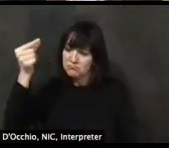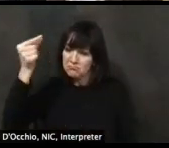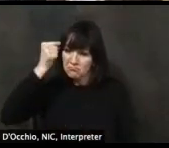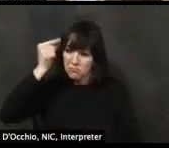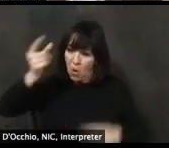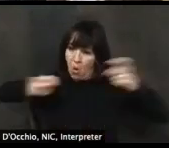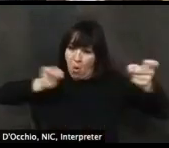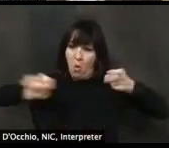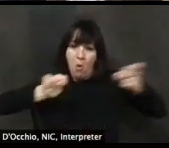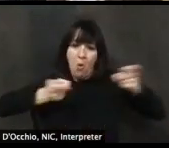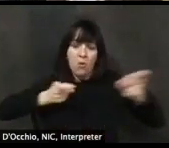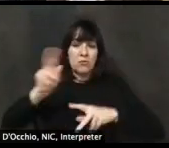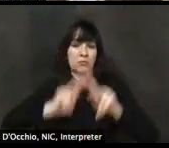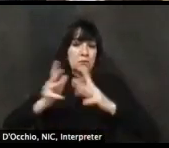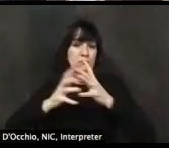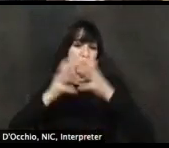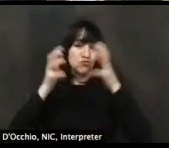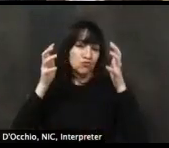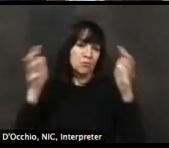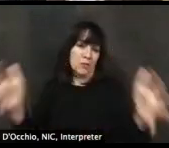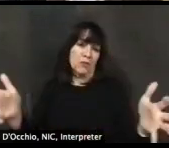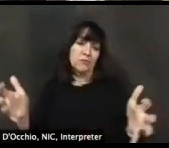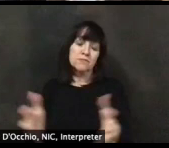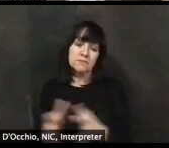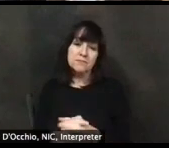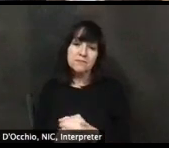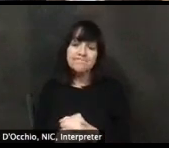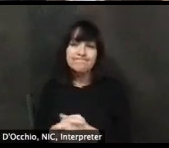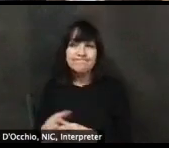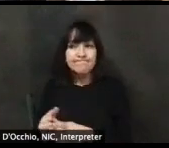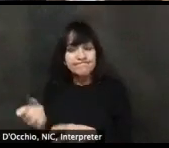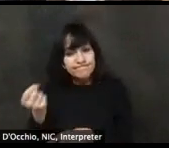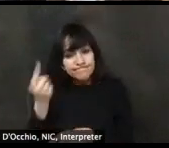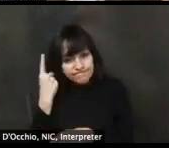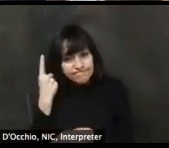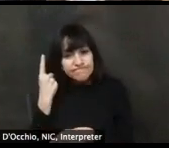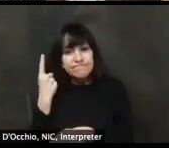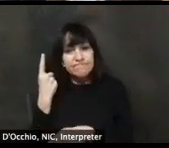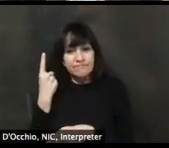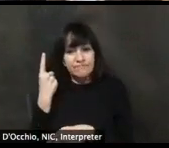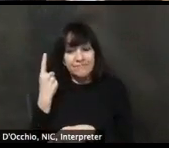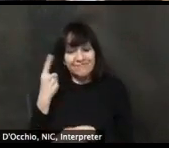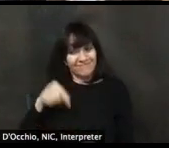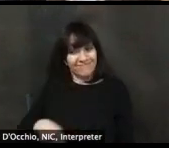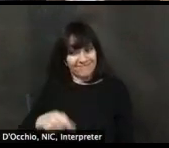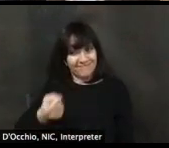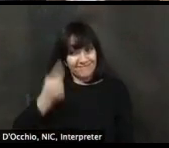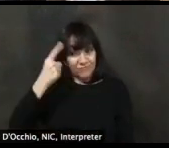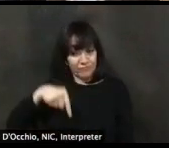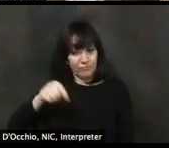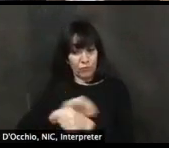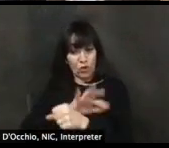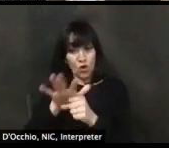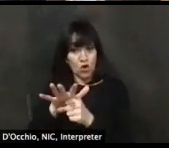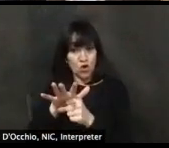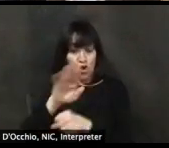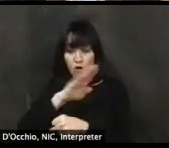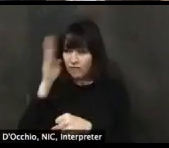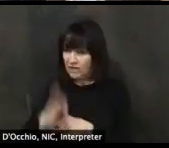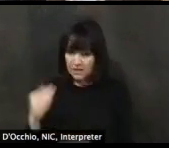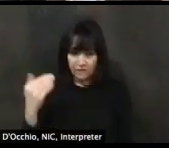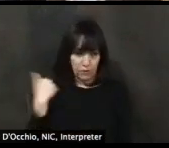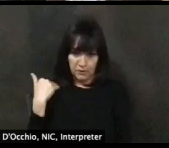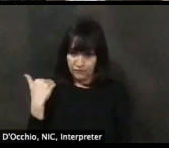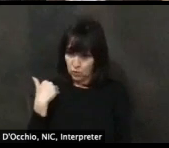the pain and the concern. Uh, this is the thing we've not experienced in our lifetime. I had a great grandmother who lived through as a